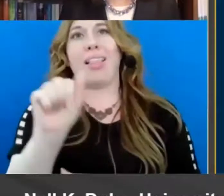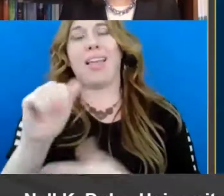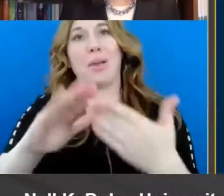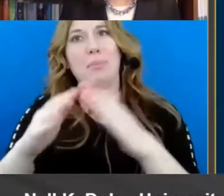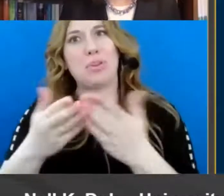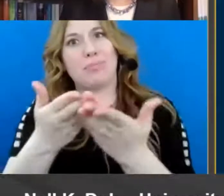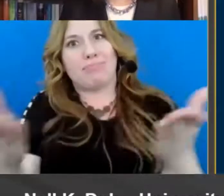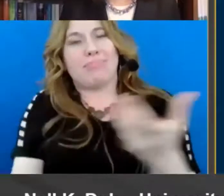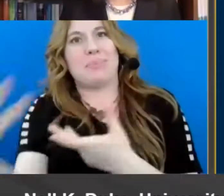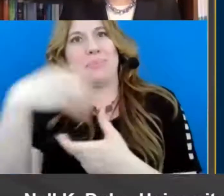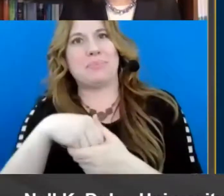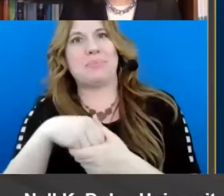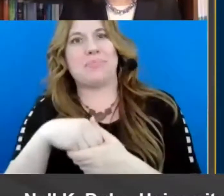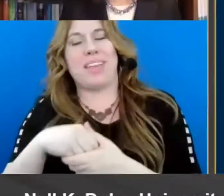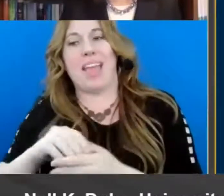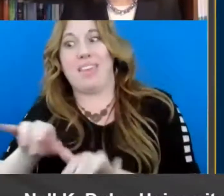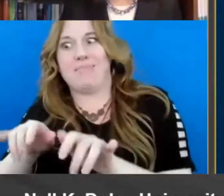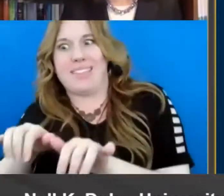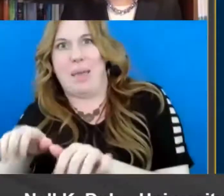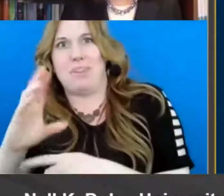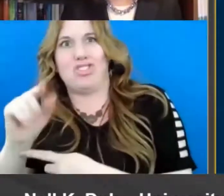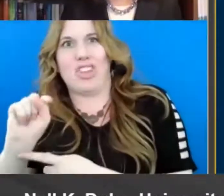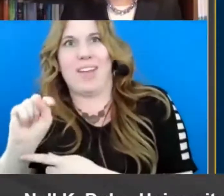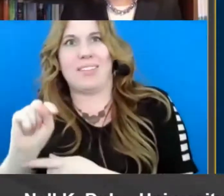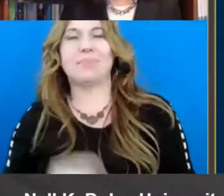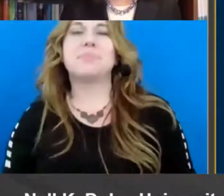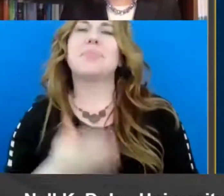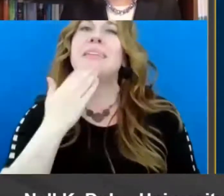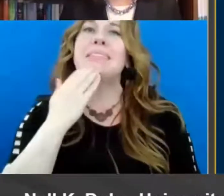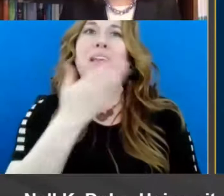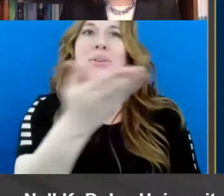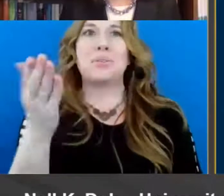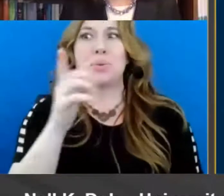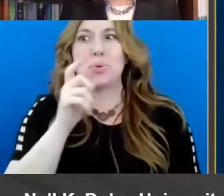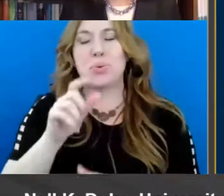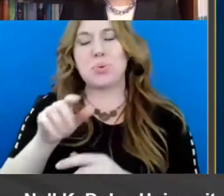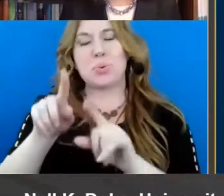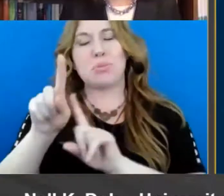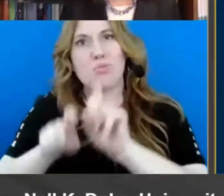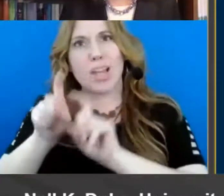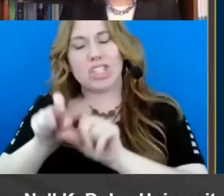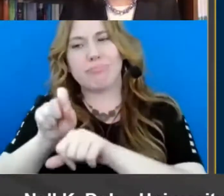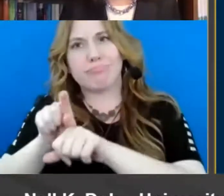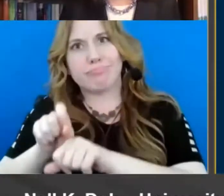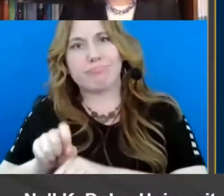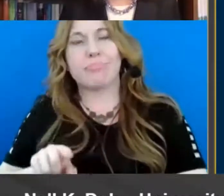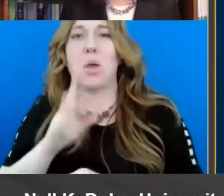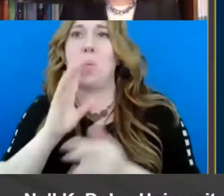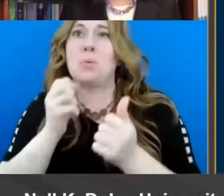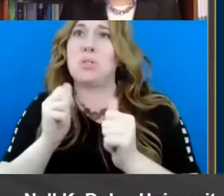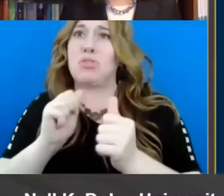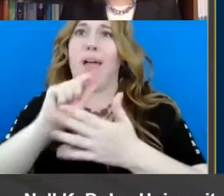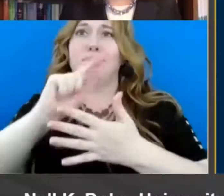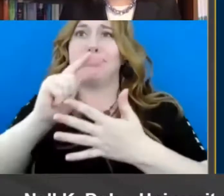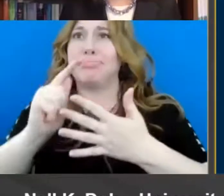in the chat for thank you to everyone who submitted questions we will try to get to as many